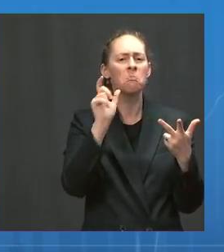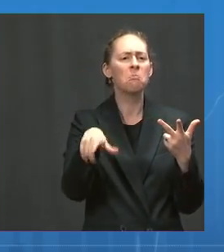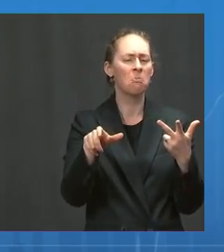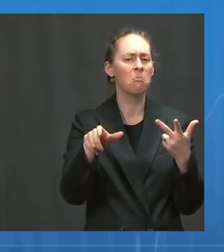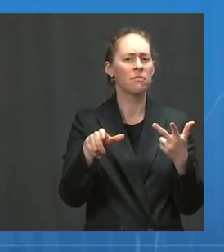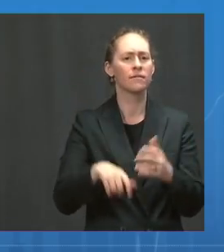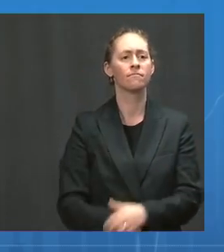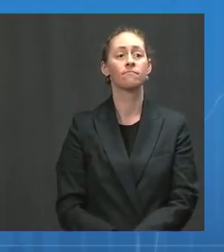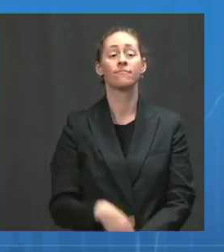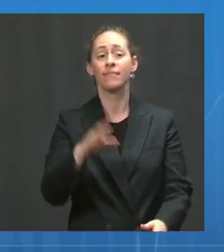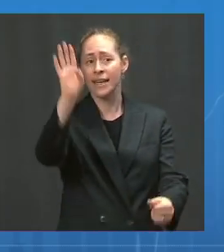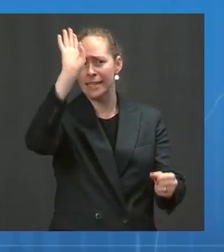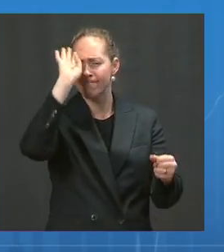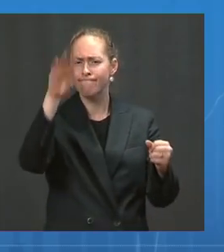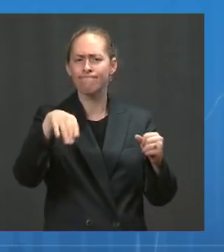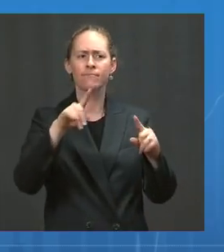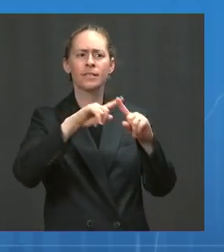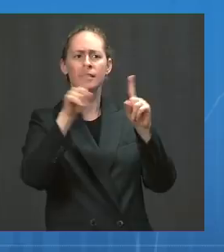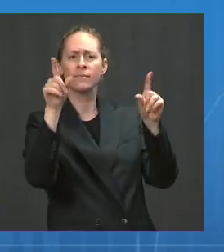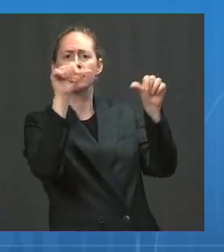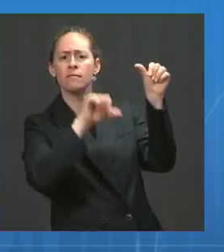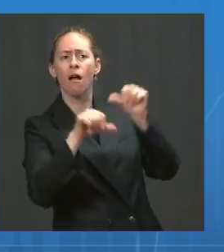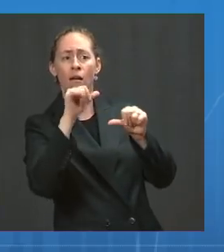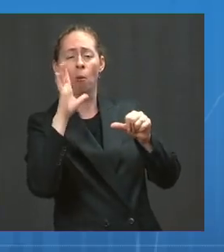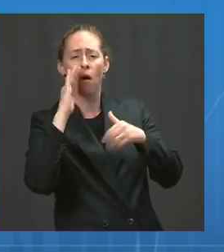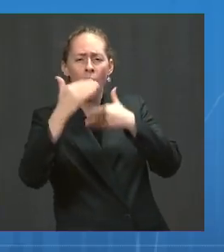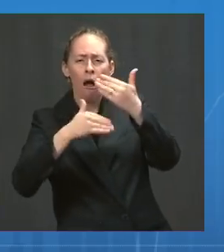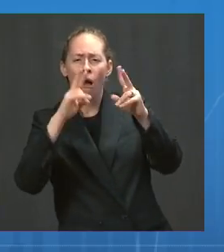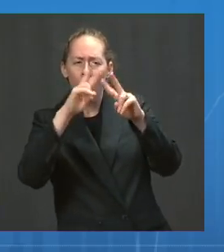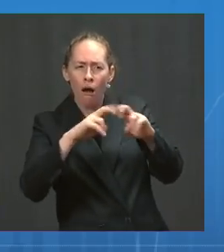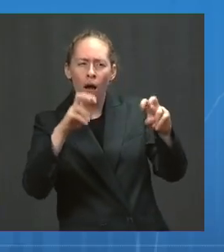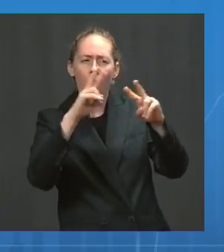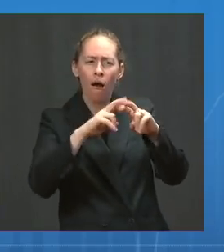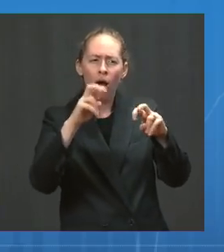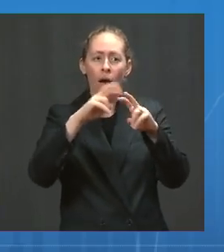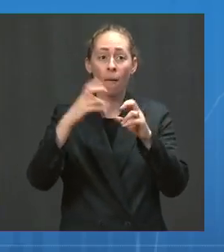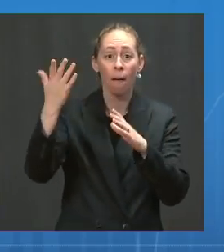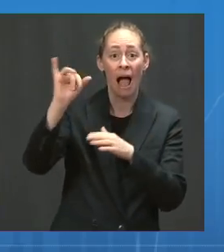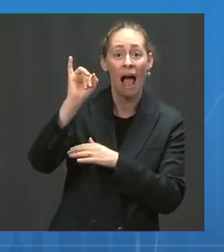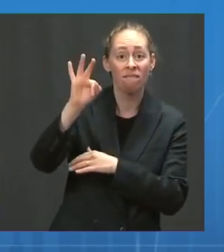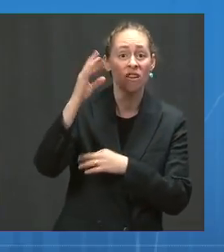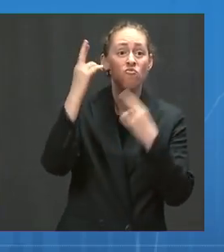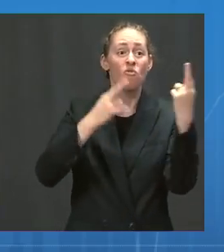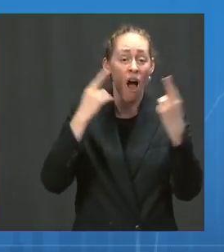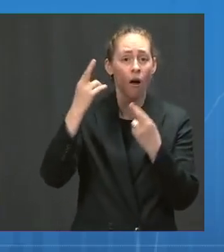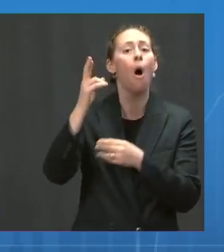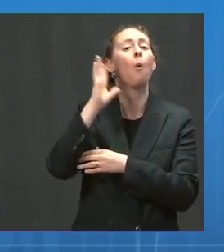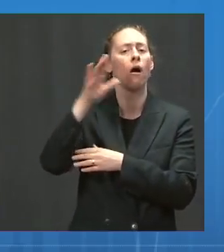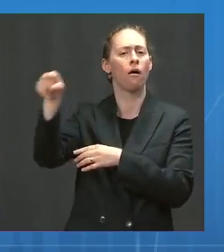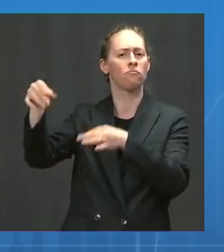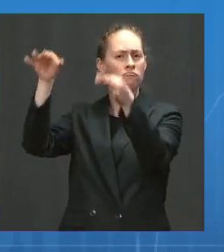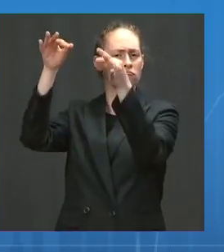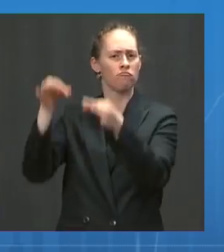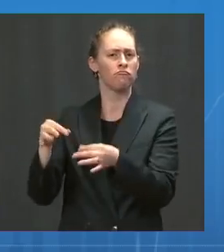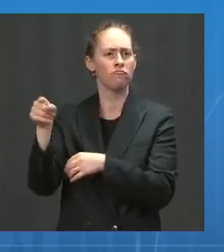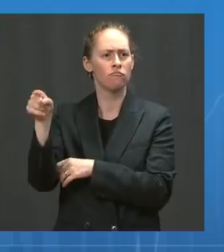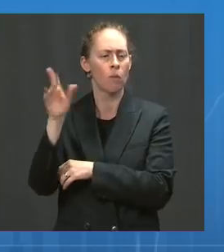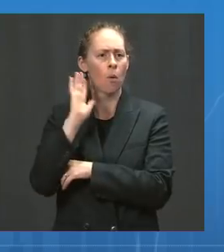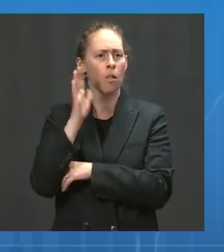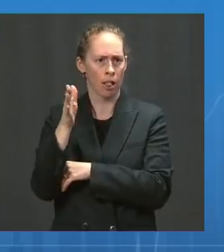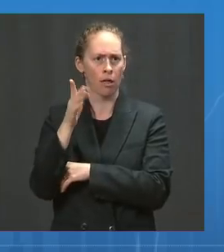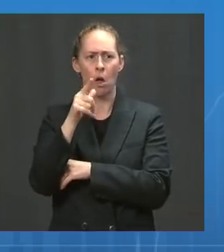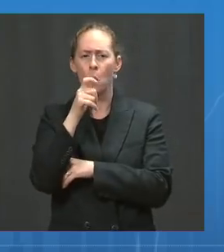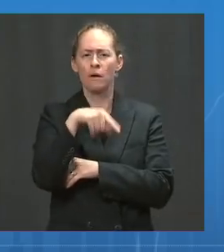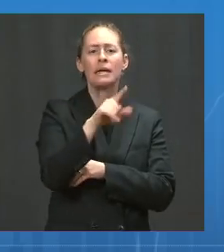CDC and FDA processes will determine if and when boosters are needed and who might need a booster shot.